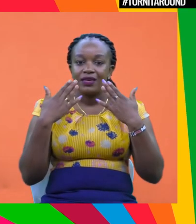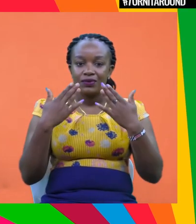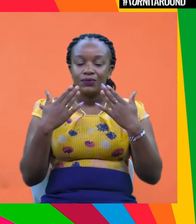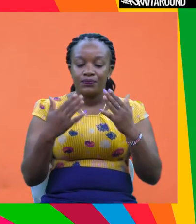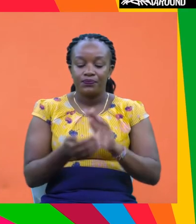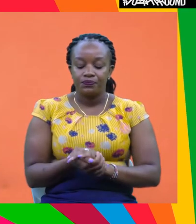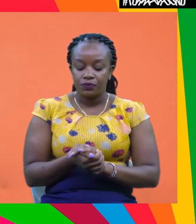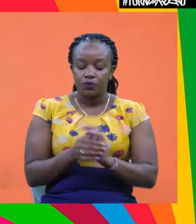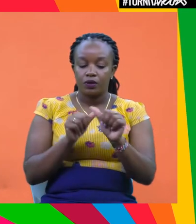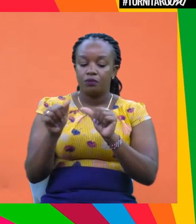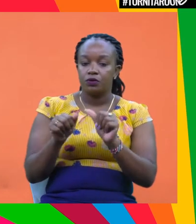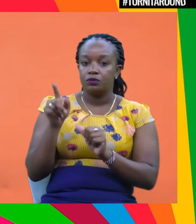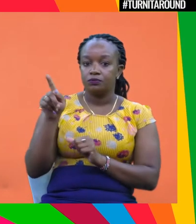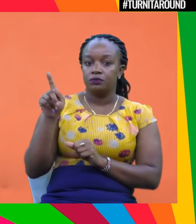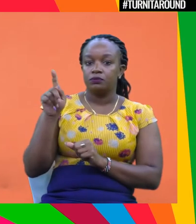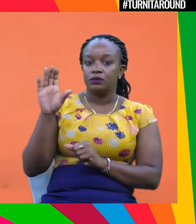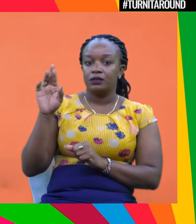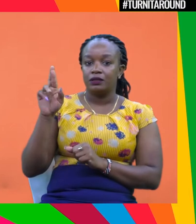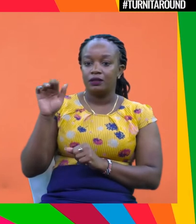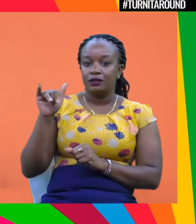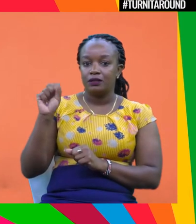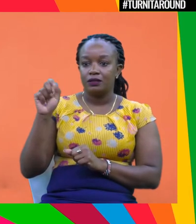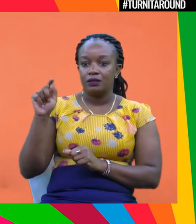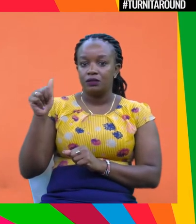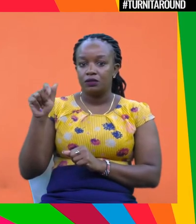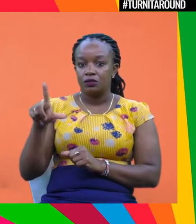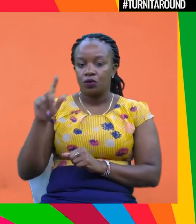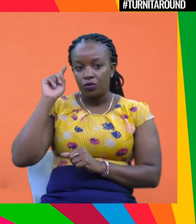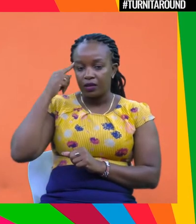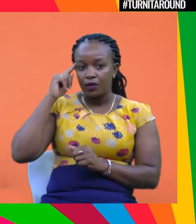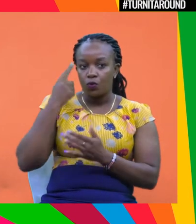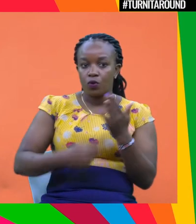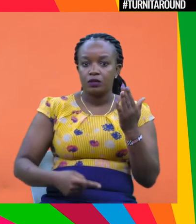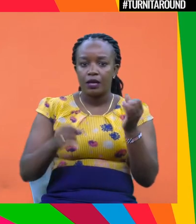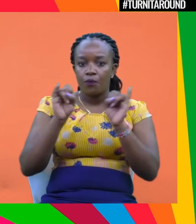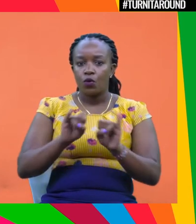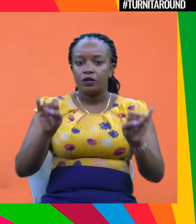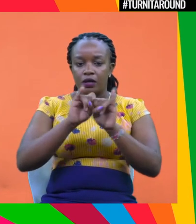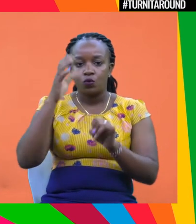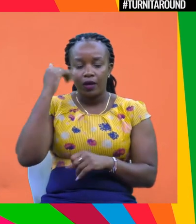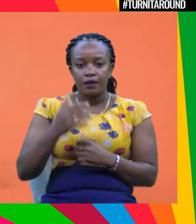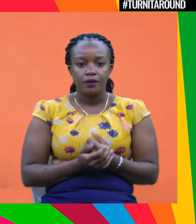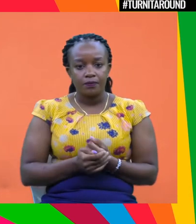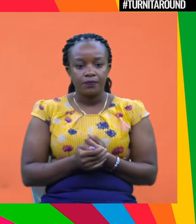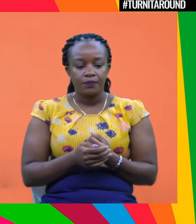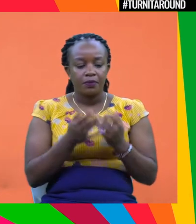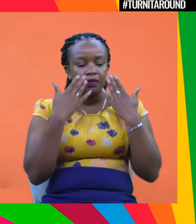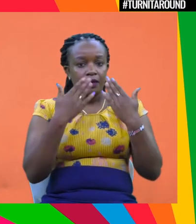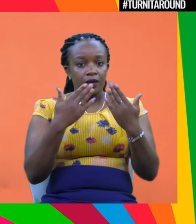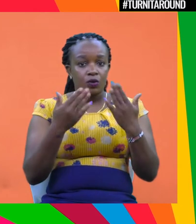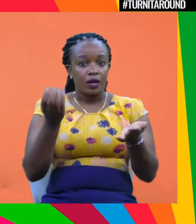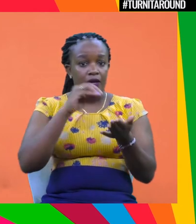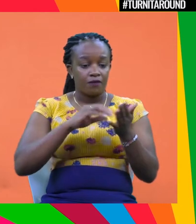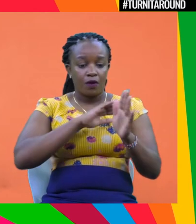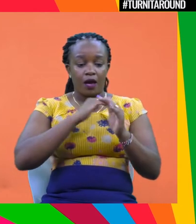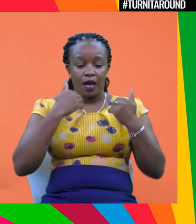Ken-san. How about you, Trista? What's your thought? Why is it important? Thank you so much, Ibn-san. Thank you again for